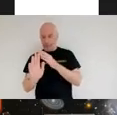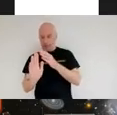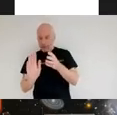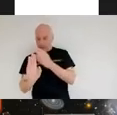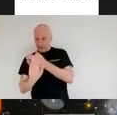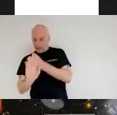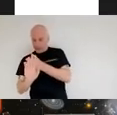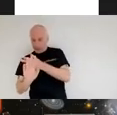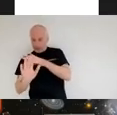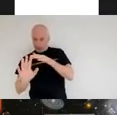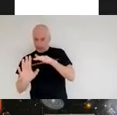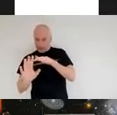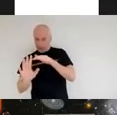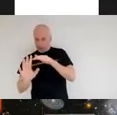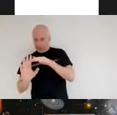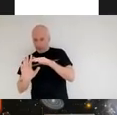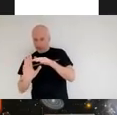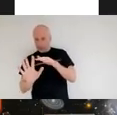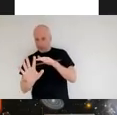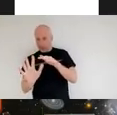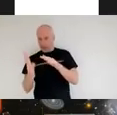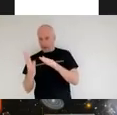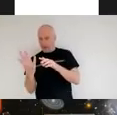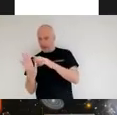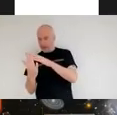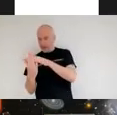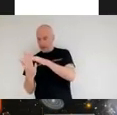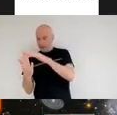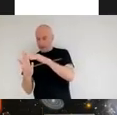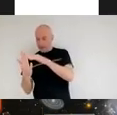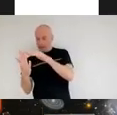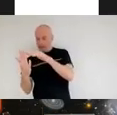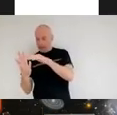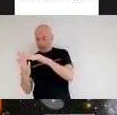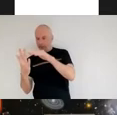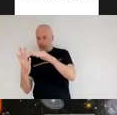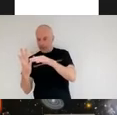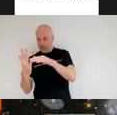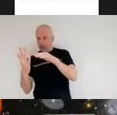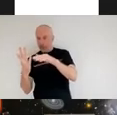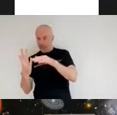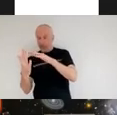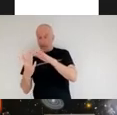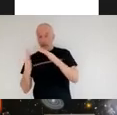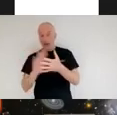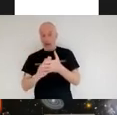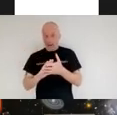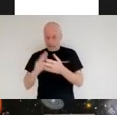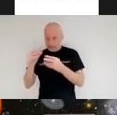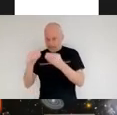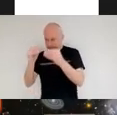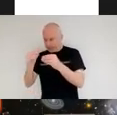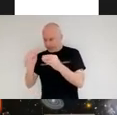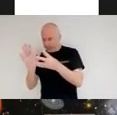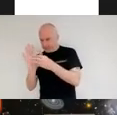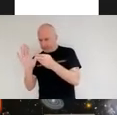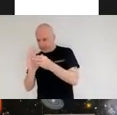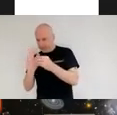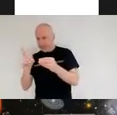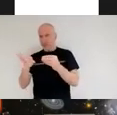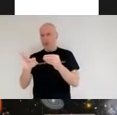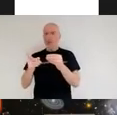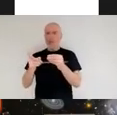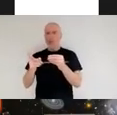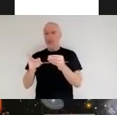reflected out and these five layers and they've done a lot of work in simulated space environments to